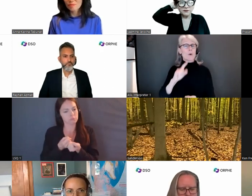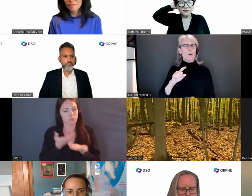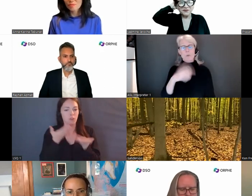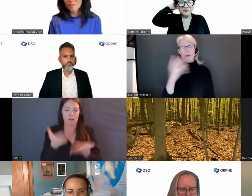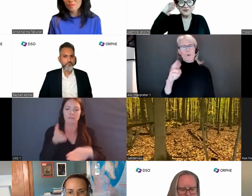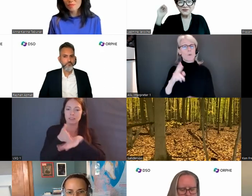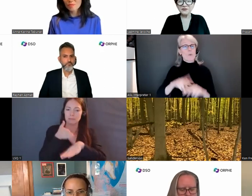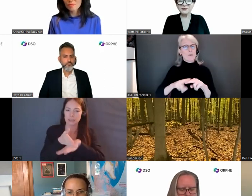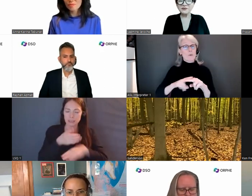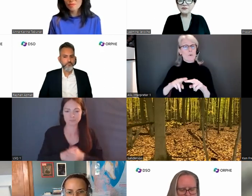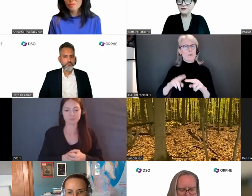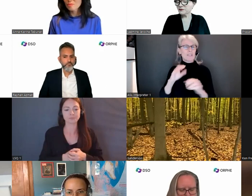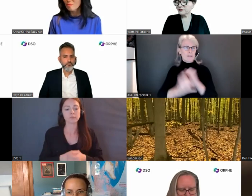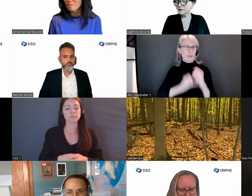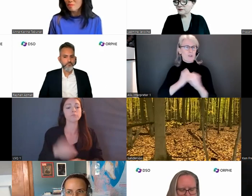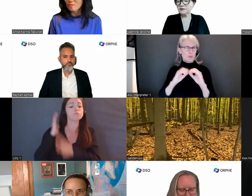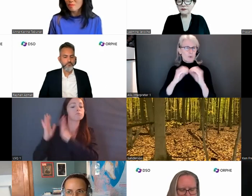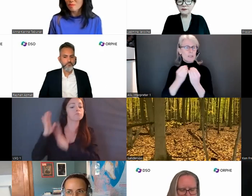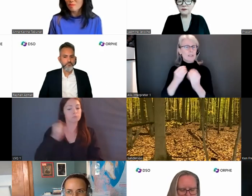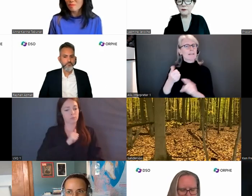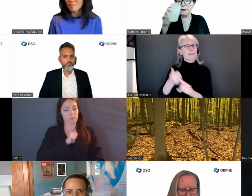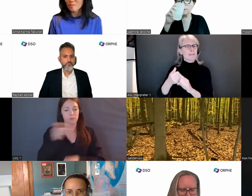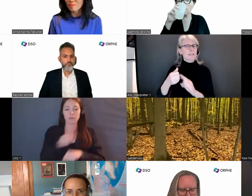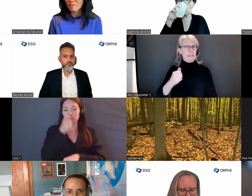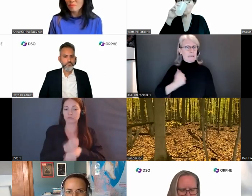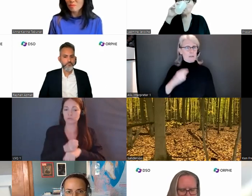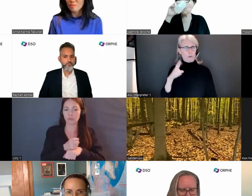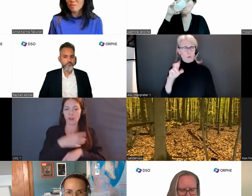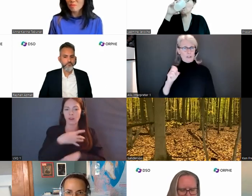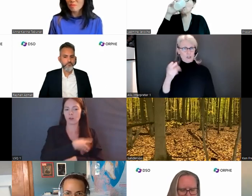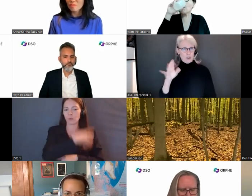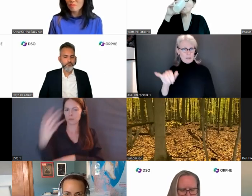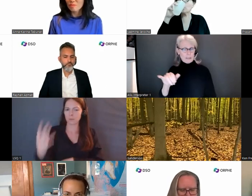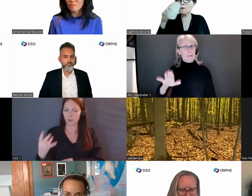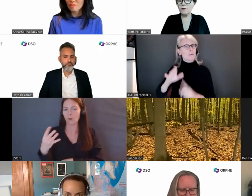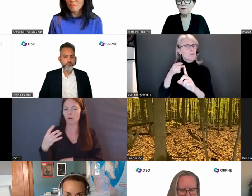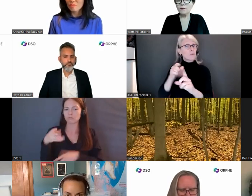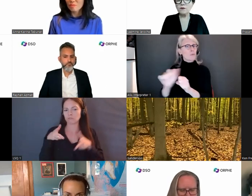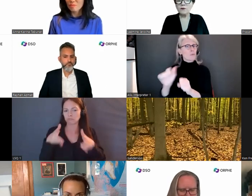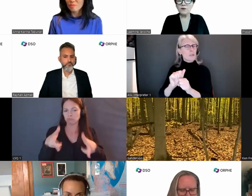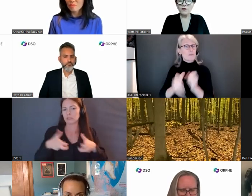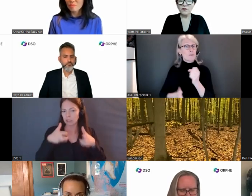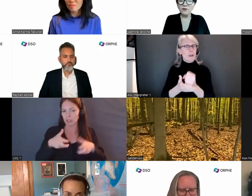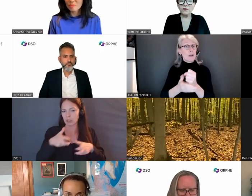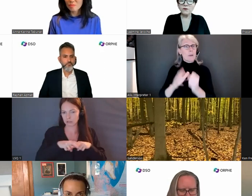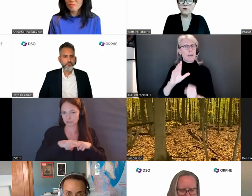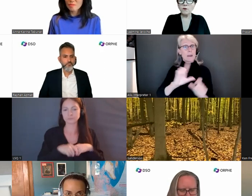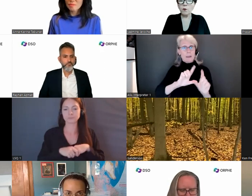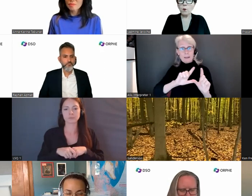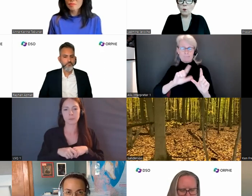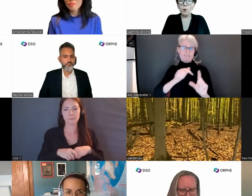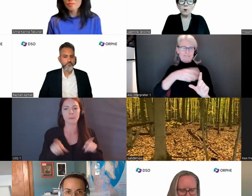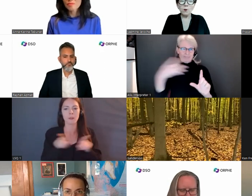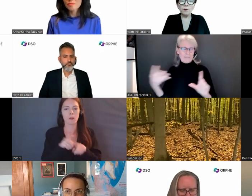an international organization registered as a charity in both Canada and the United States, whose mission is to help LGBTQI plus individuals